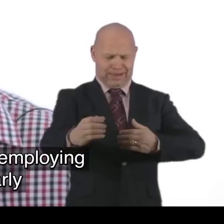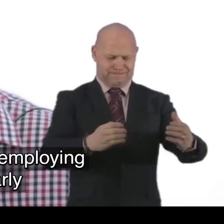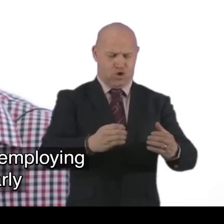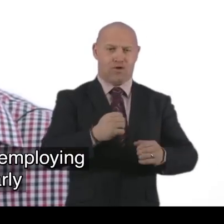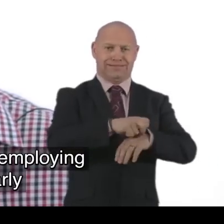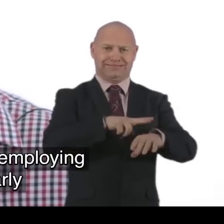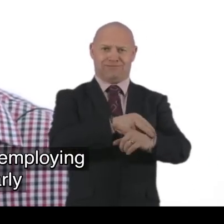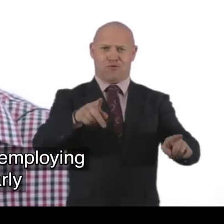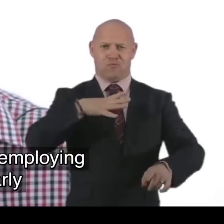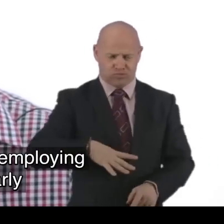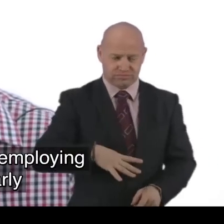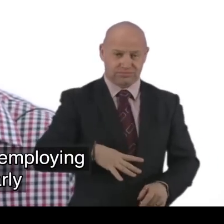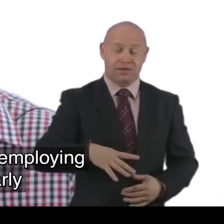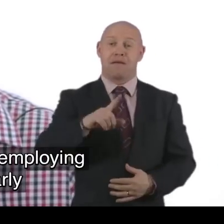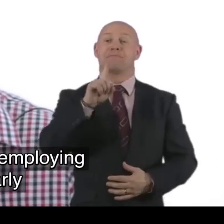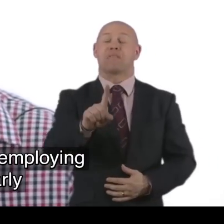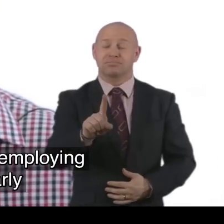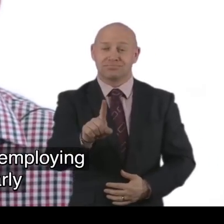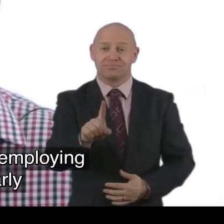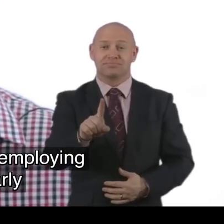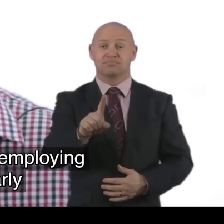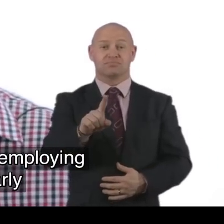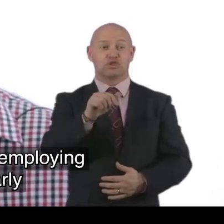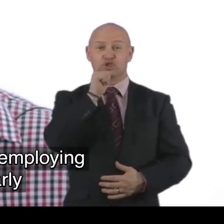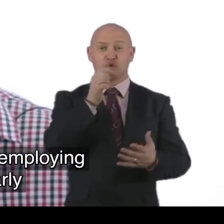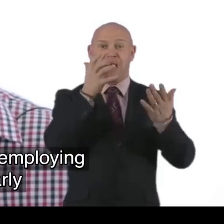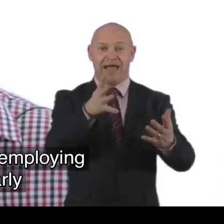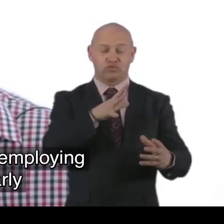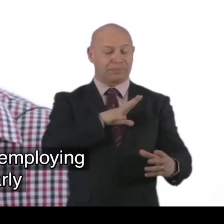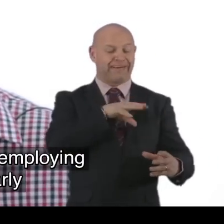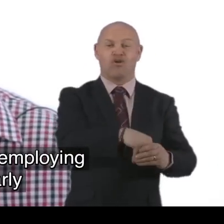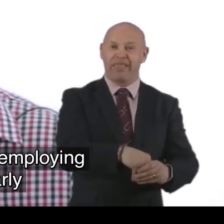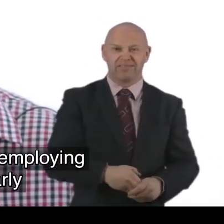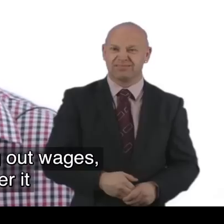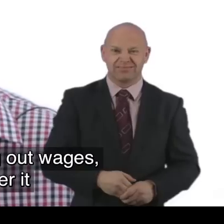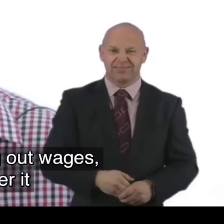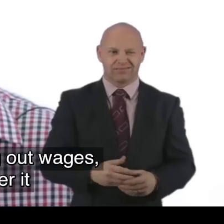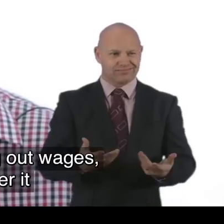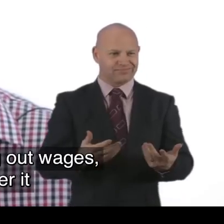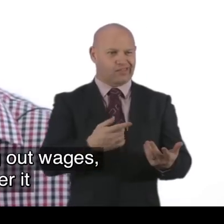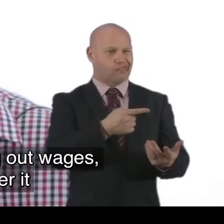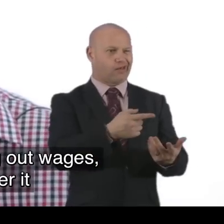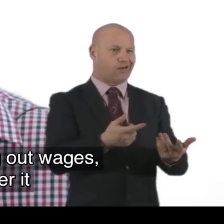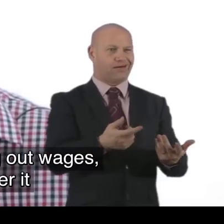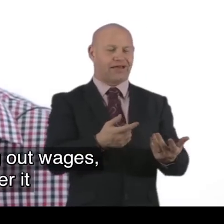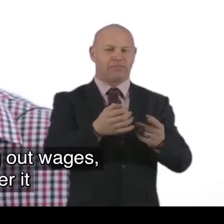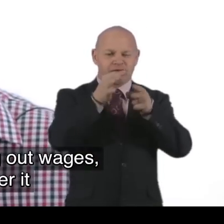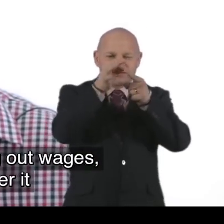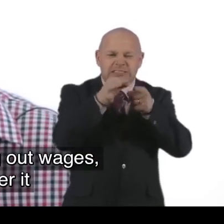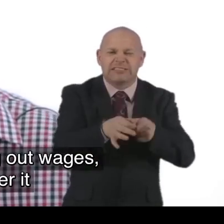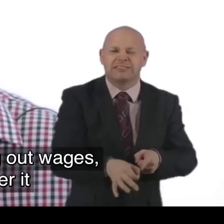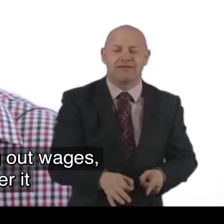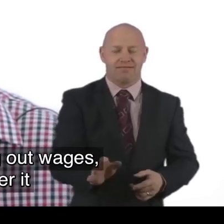in control. And employing your own staff. But you don't. Particularly. Have to get involved. And.